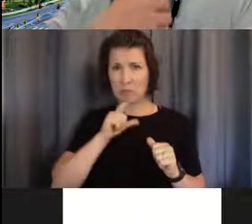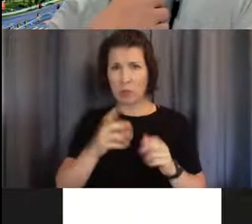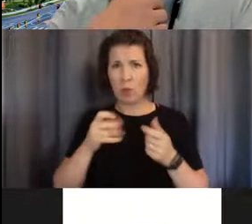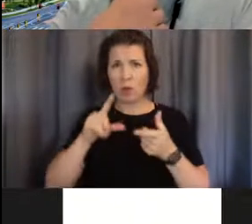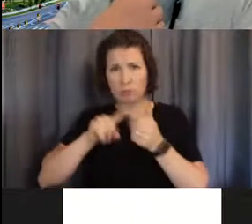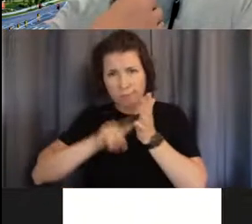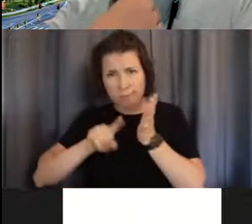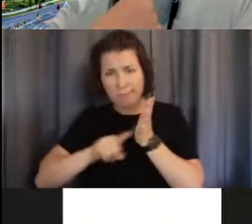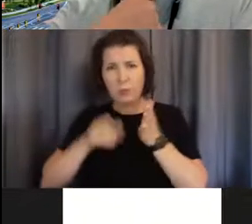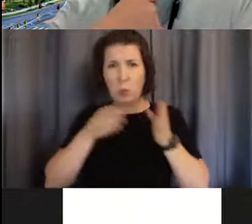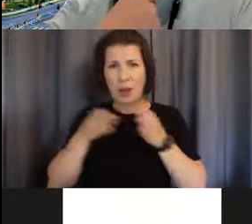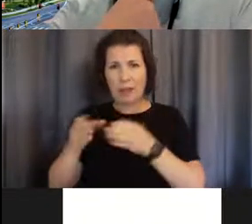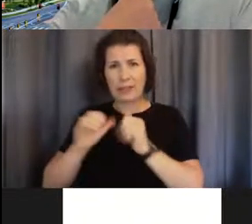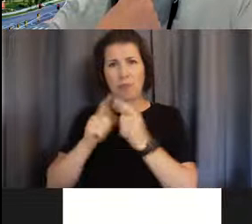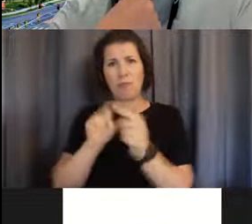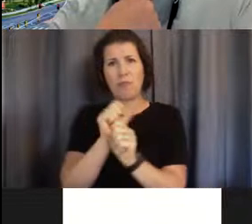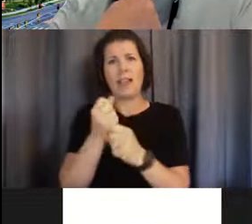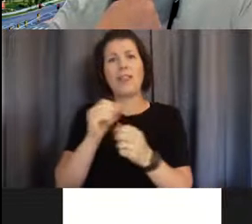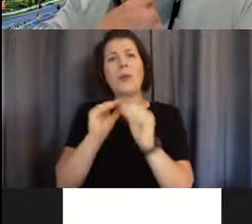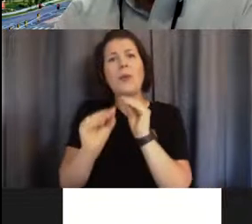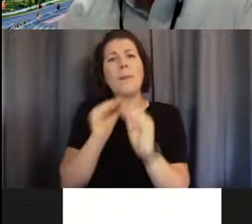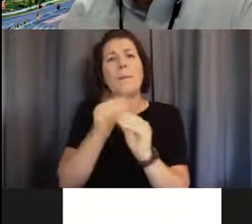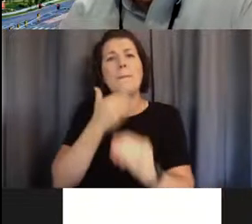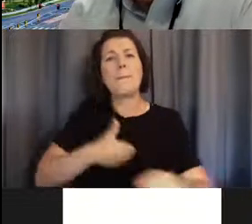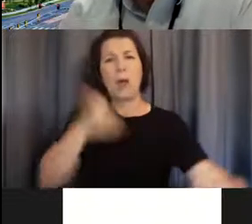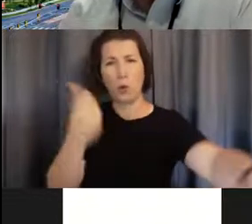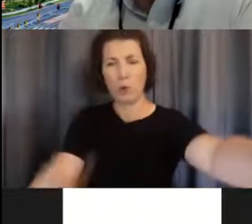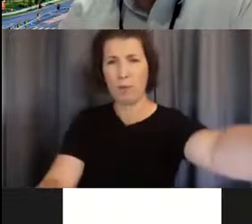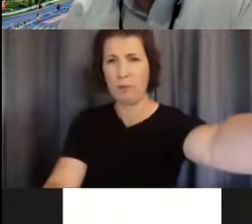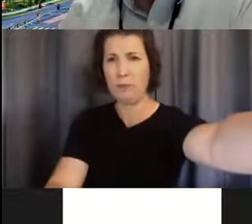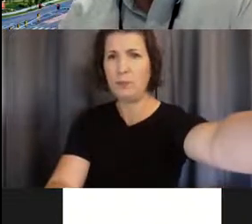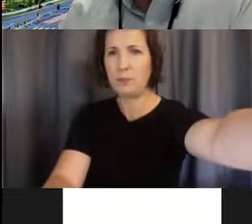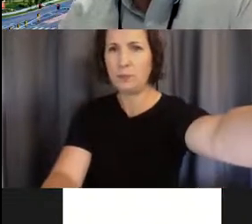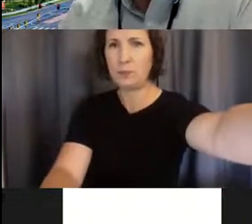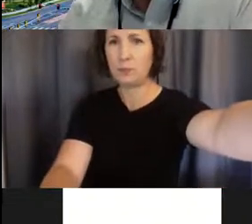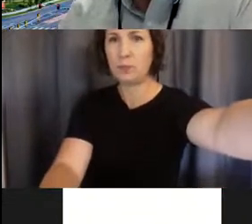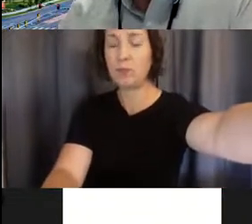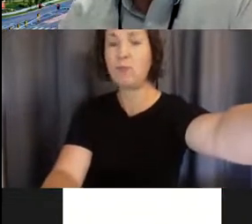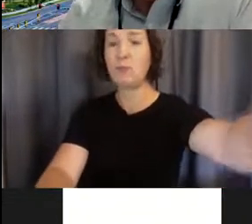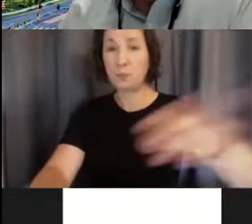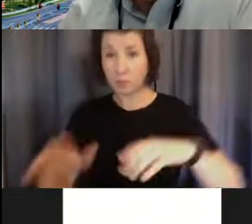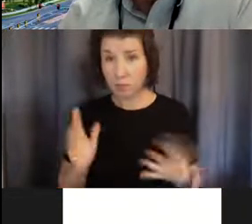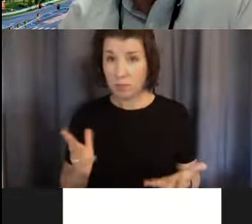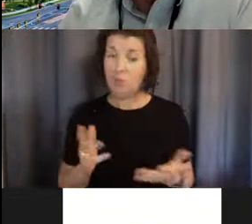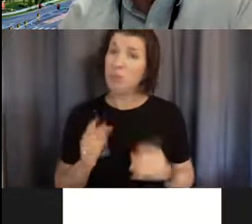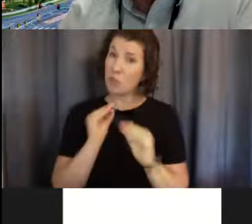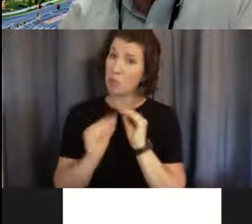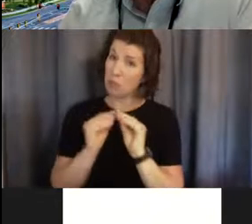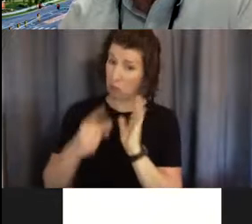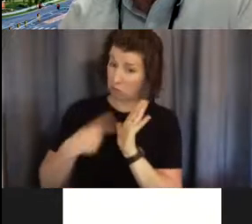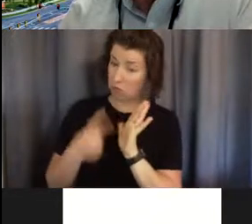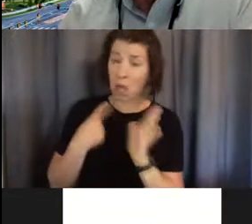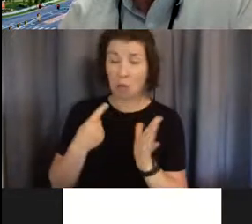to make this repair better. The repairs already, sometimes it works really well. In fact,